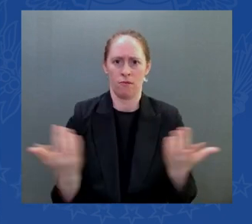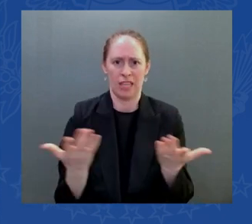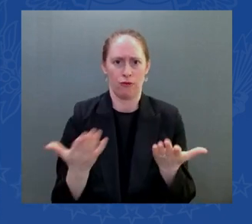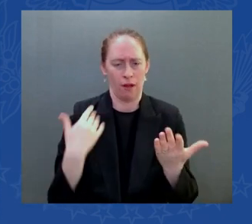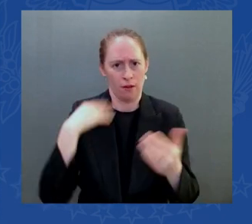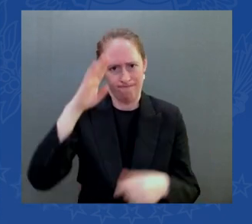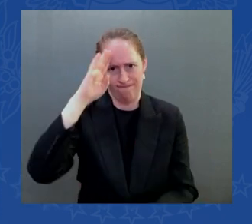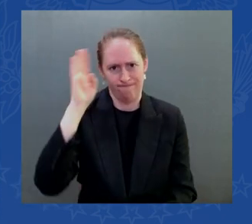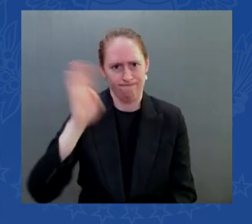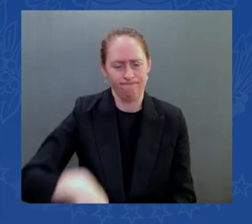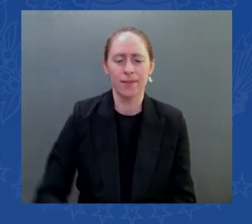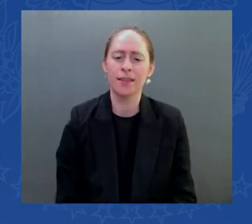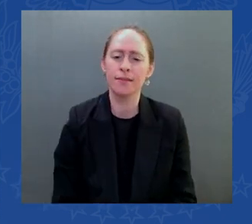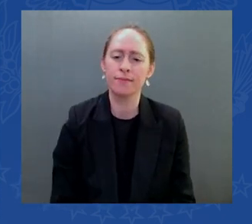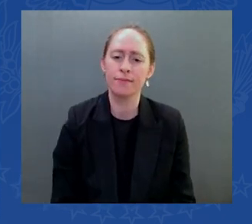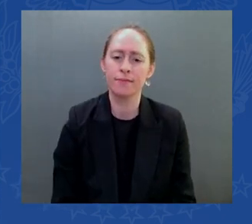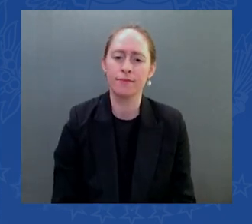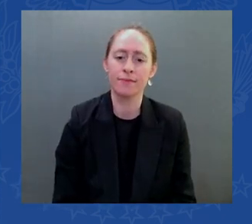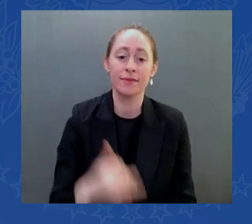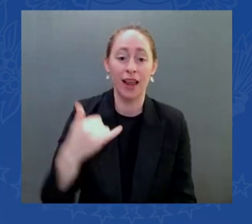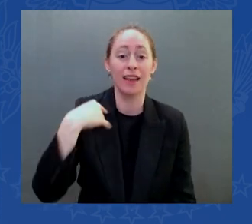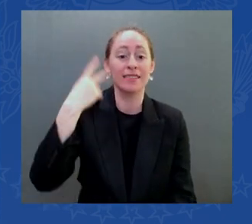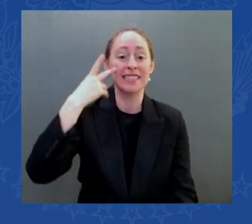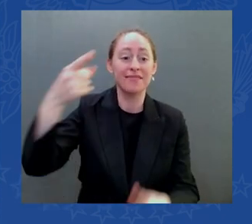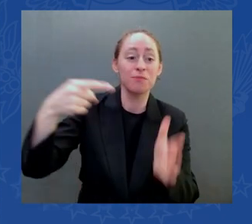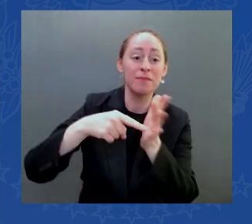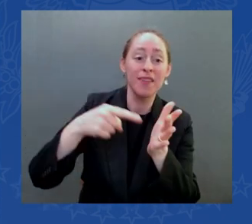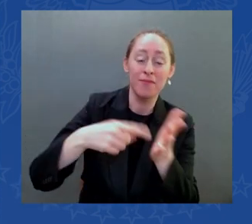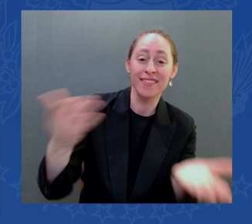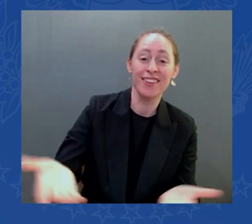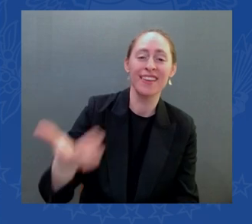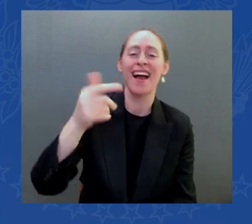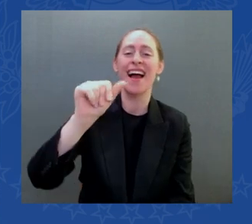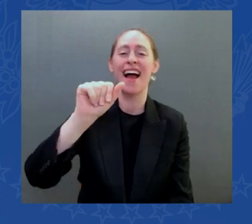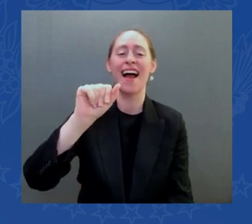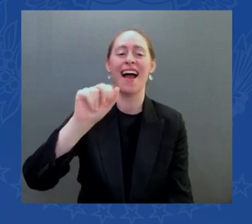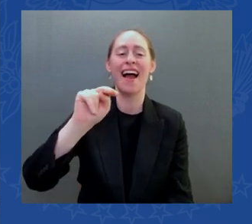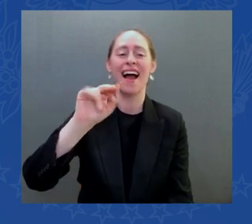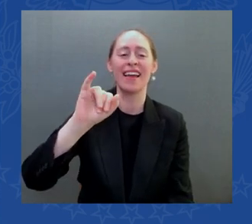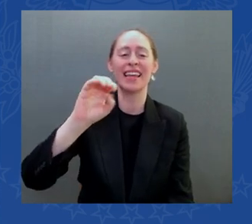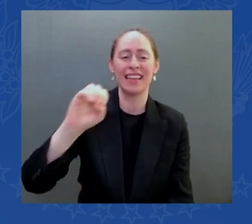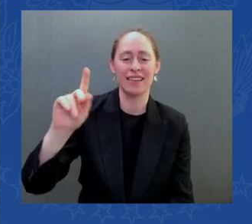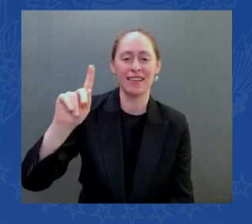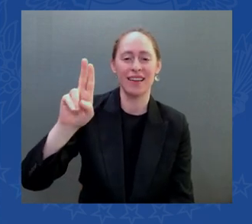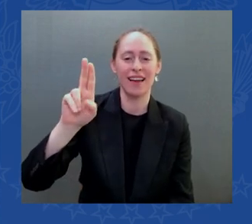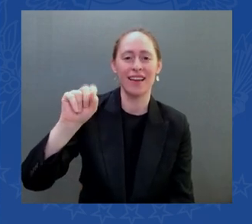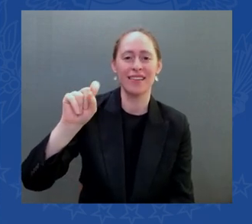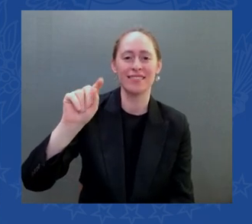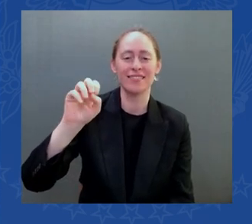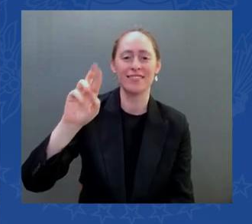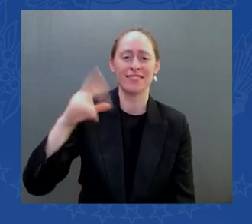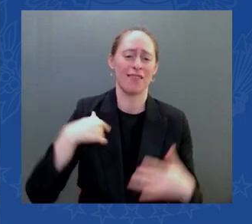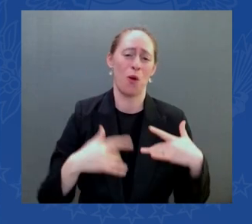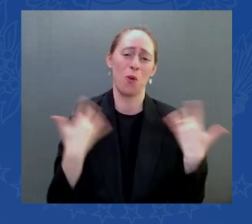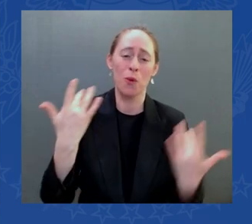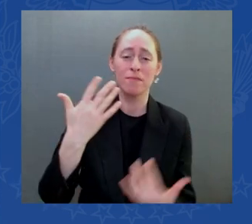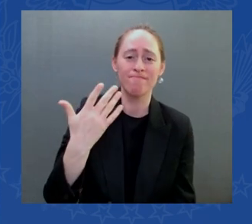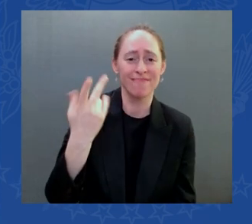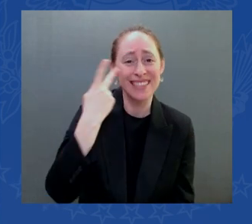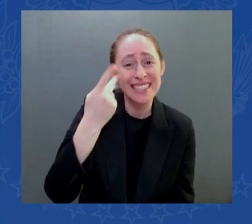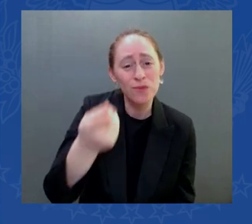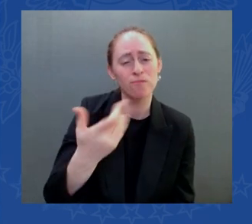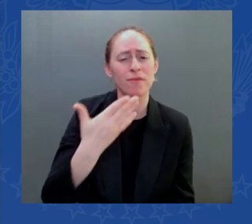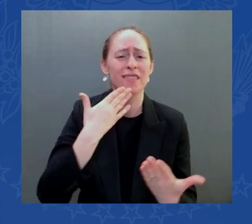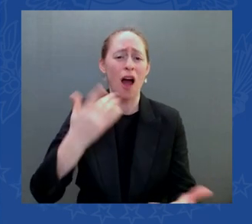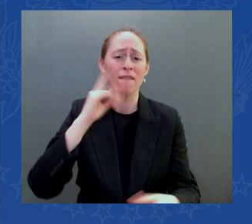you for everything Annie and I have talked a lot about what we need to do to support New Hampshire's